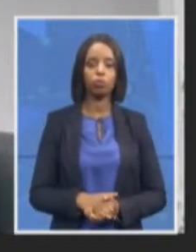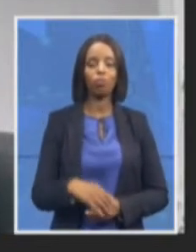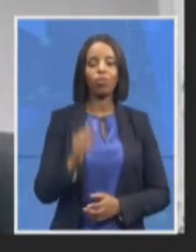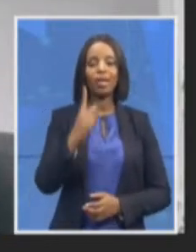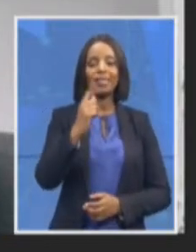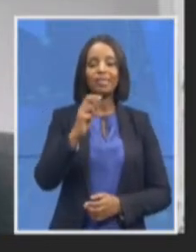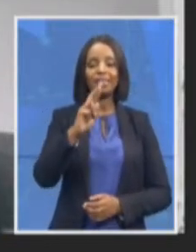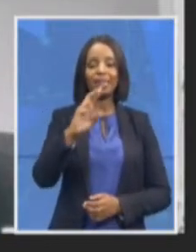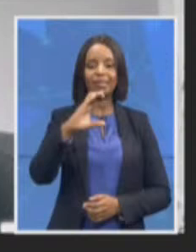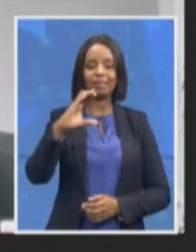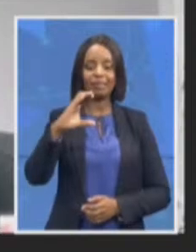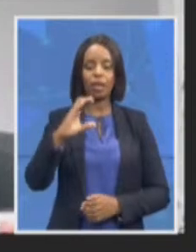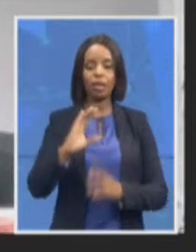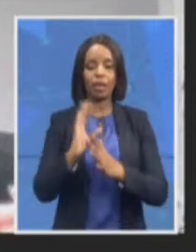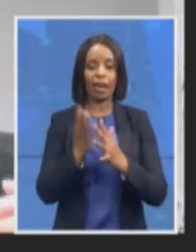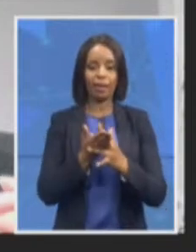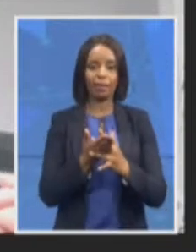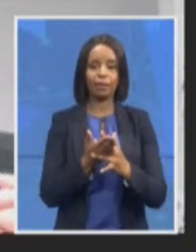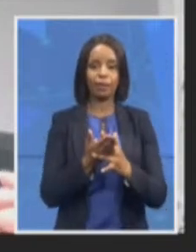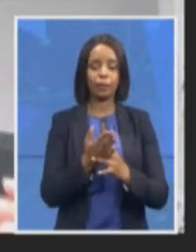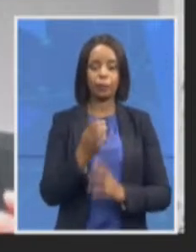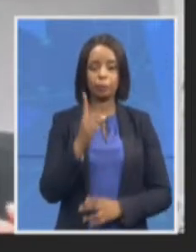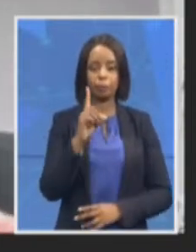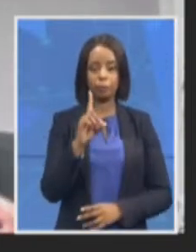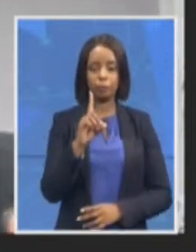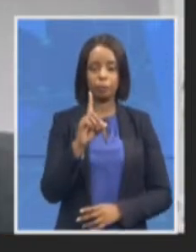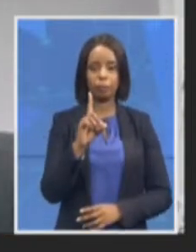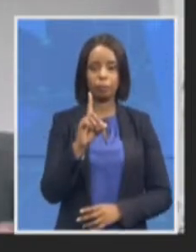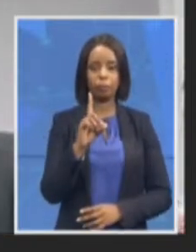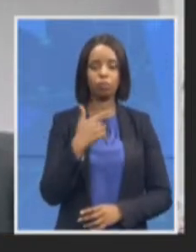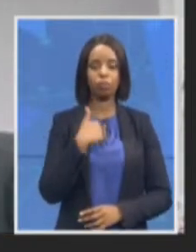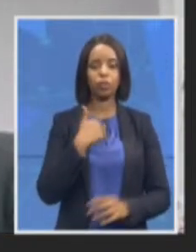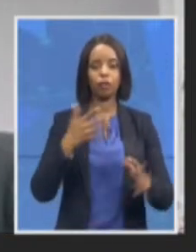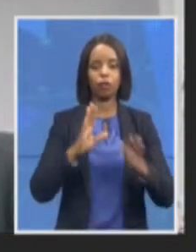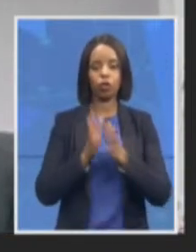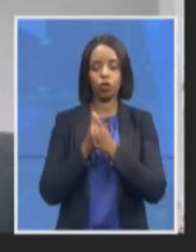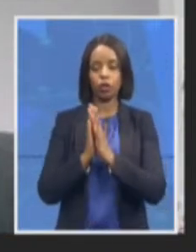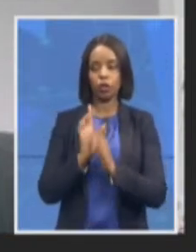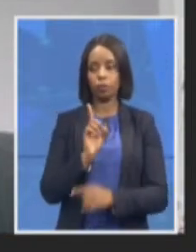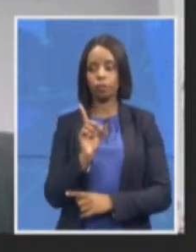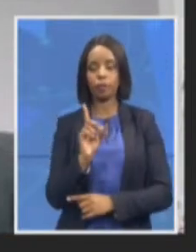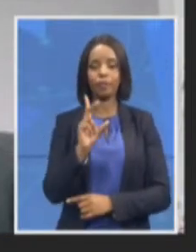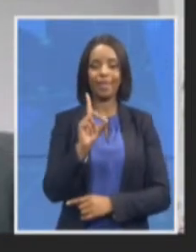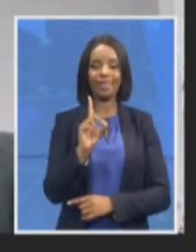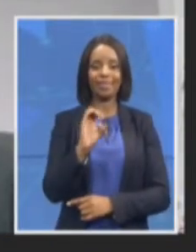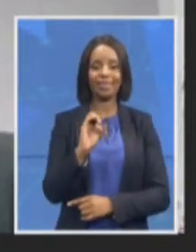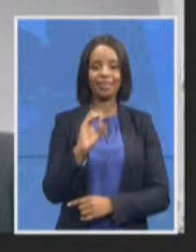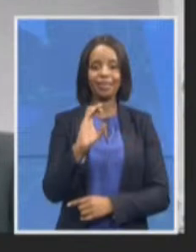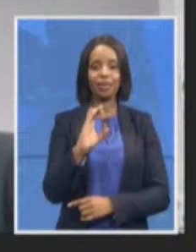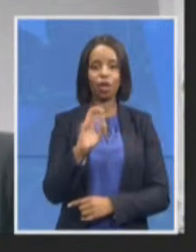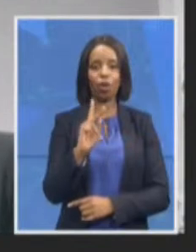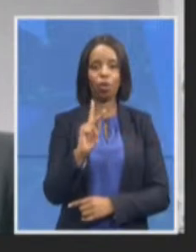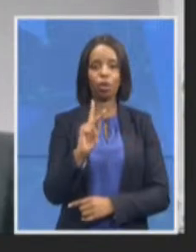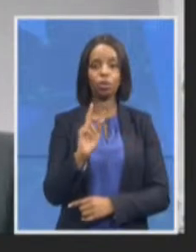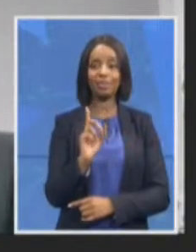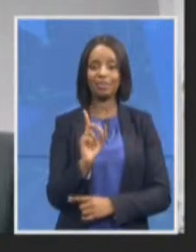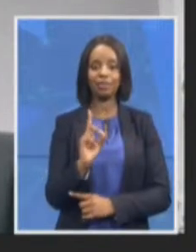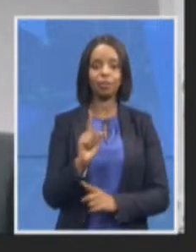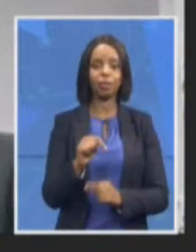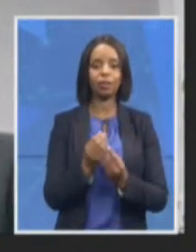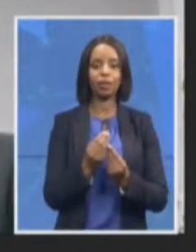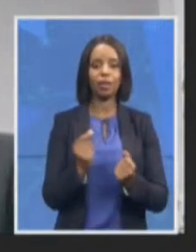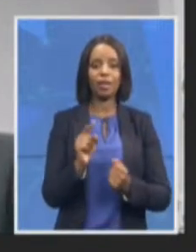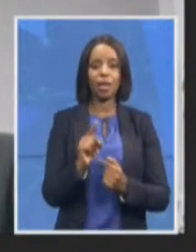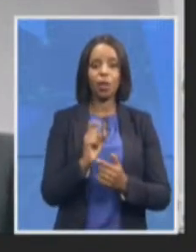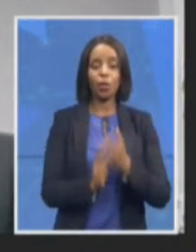the cock to deal with that on the on the recent unrest in July the NPA